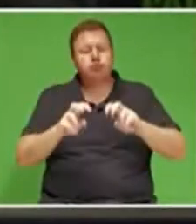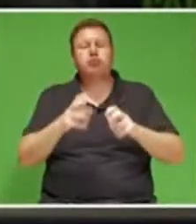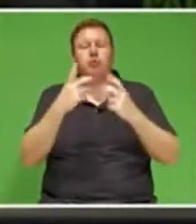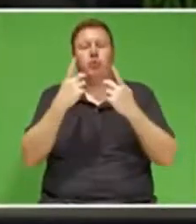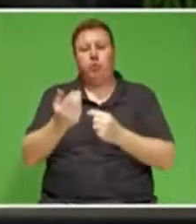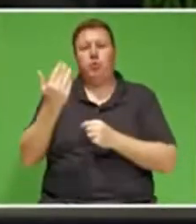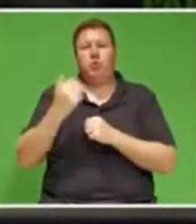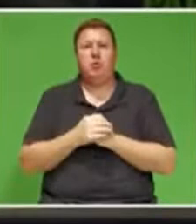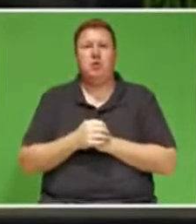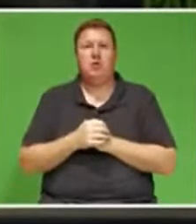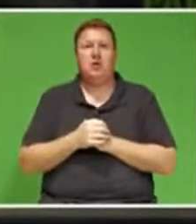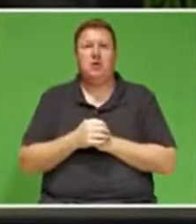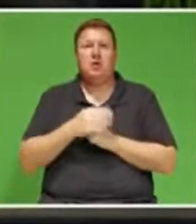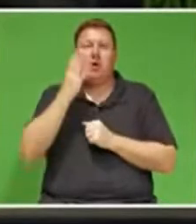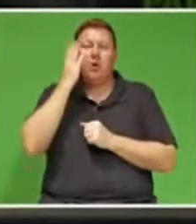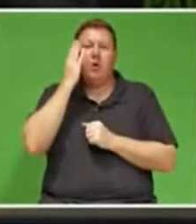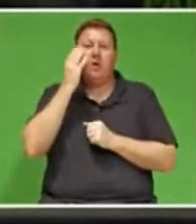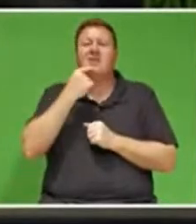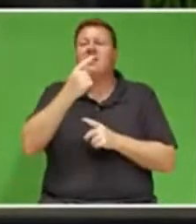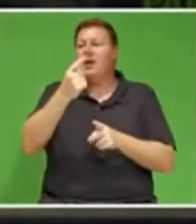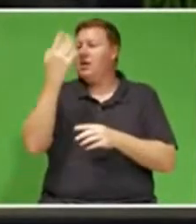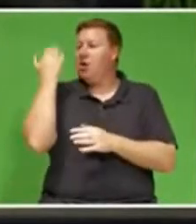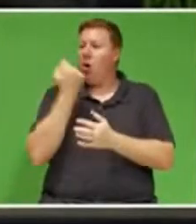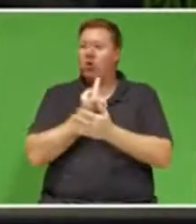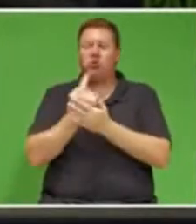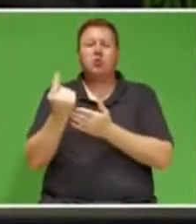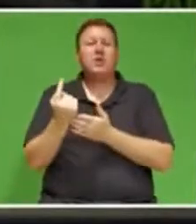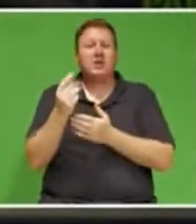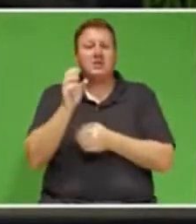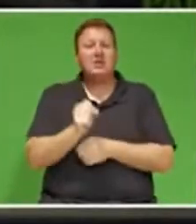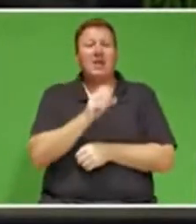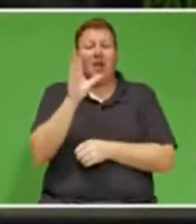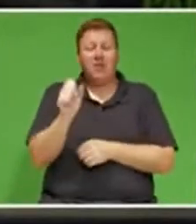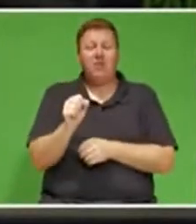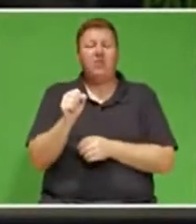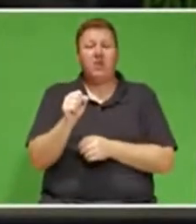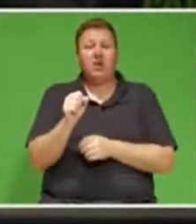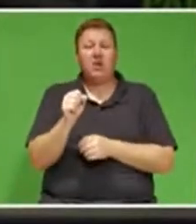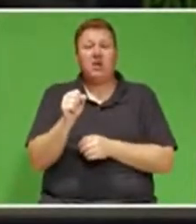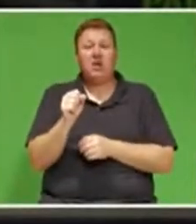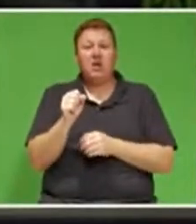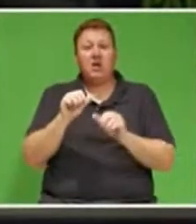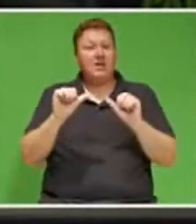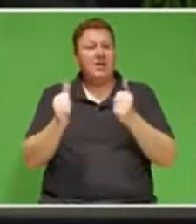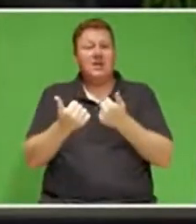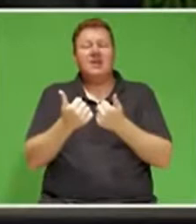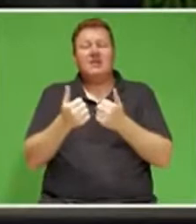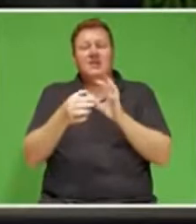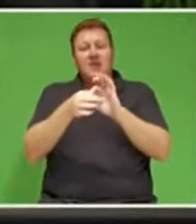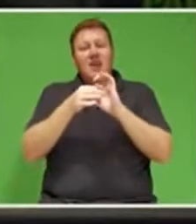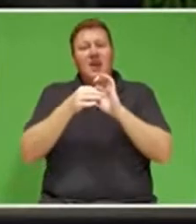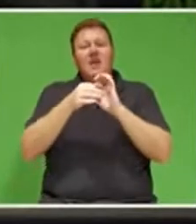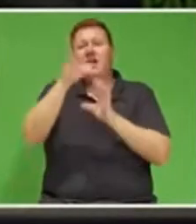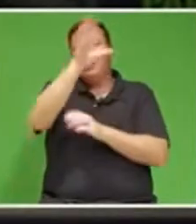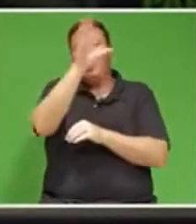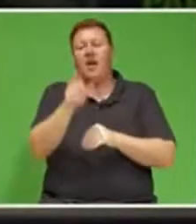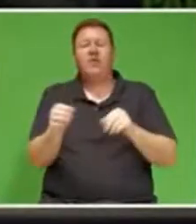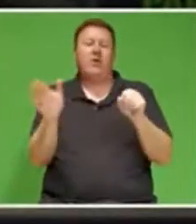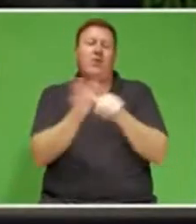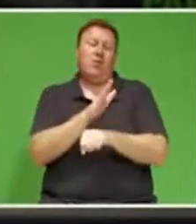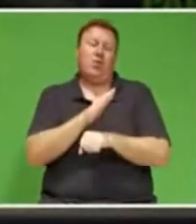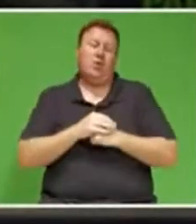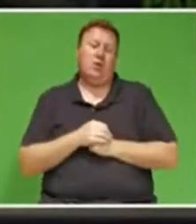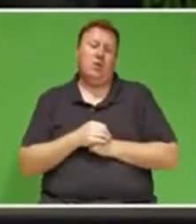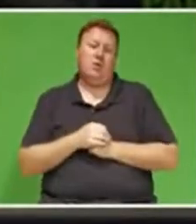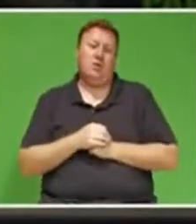that South Africa's fortunes are linked to those of our continent. We depend